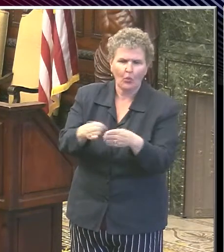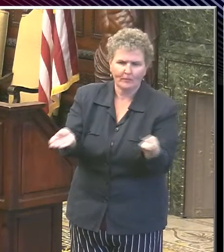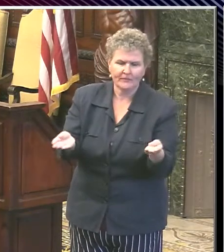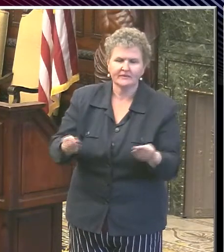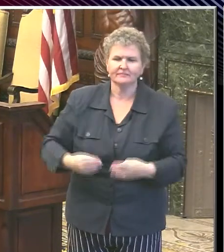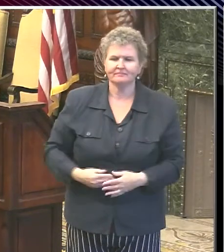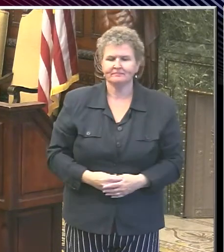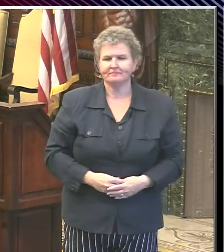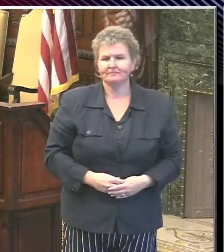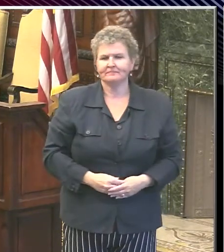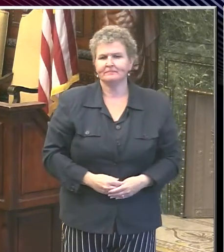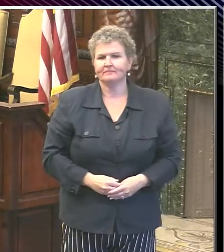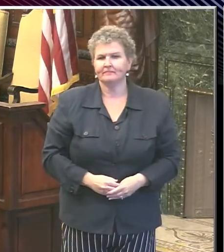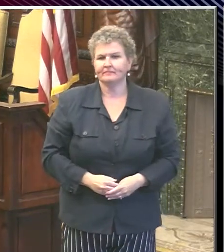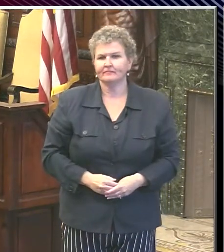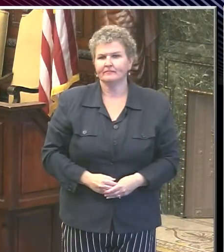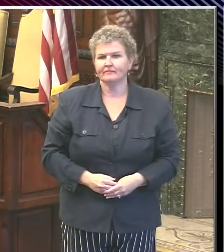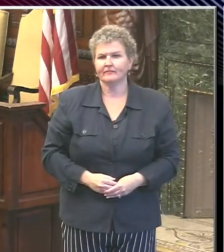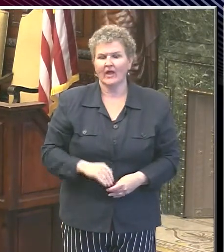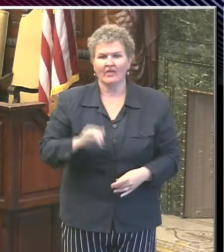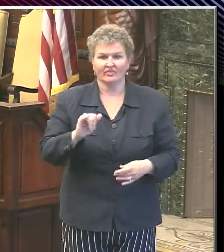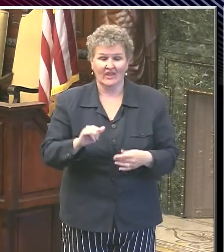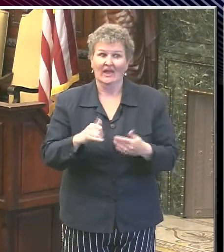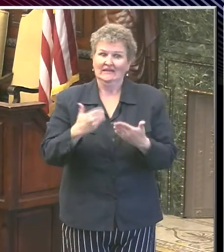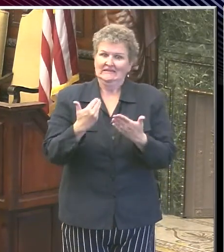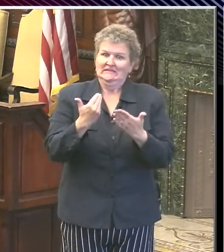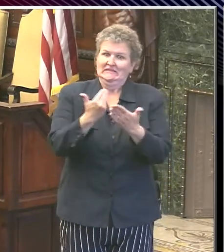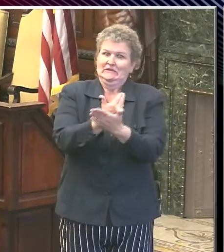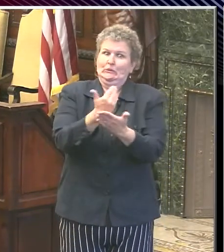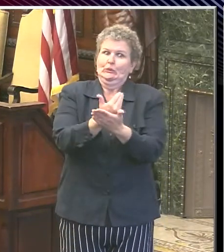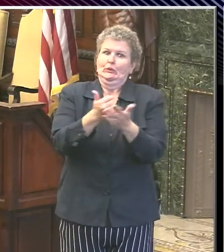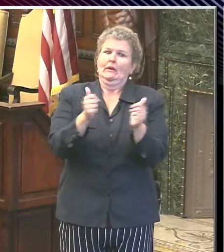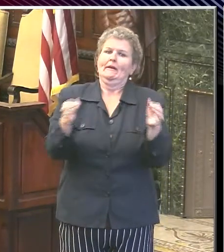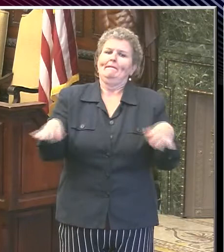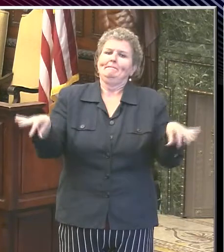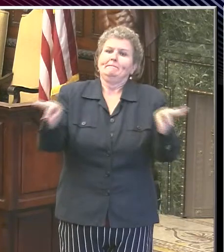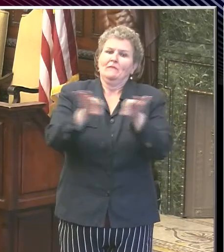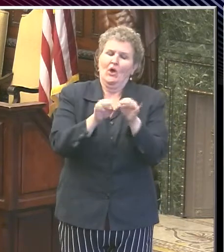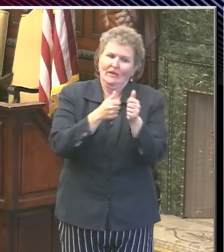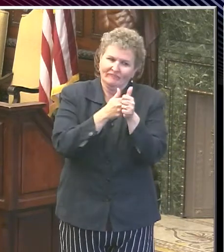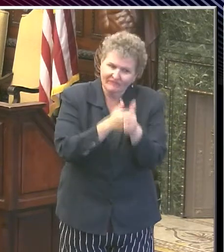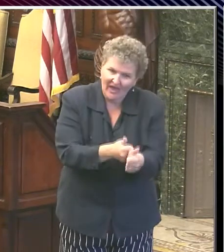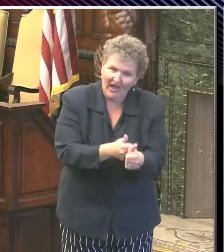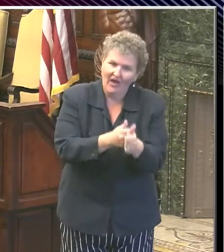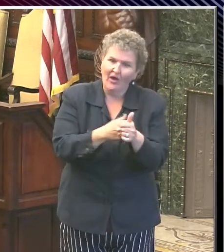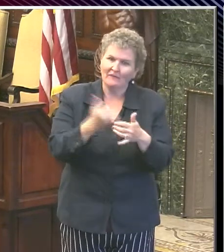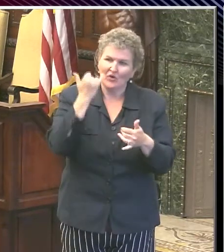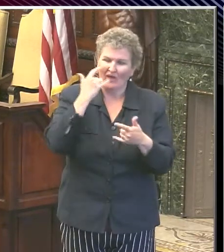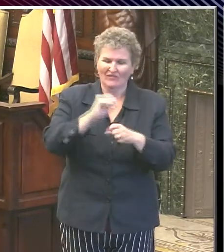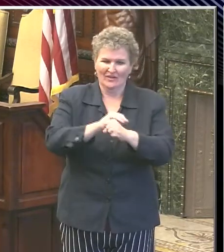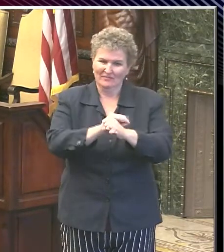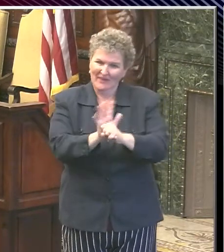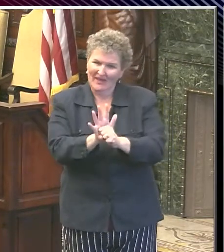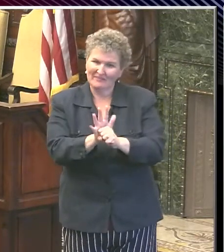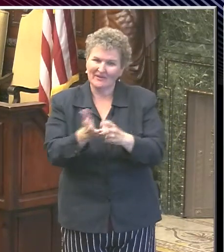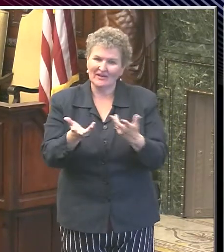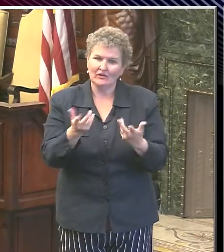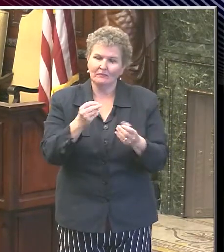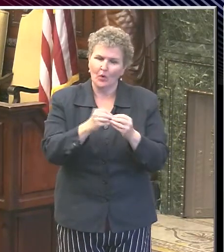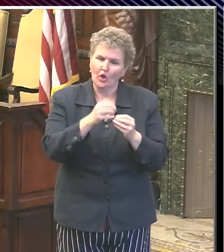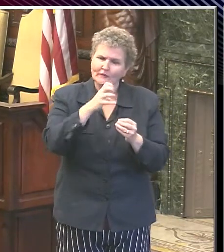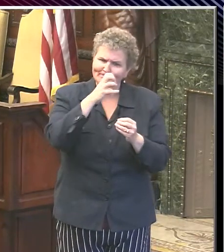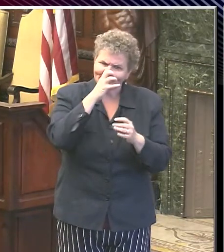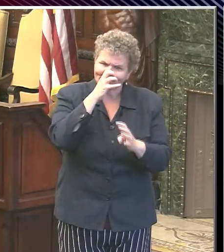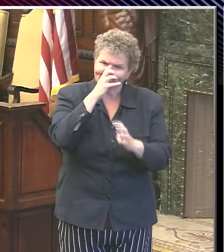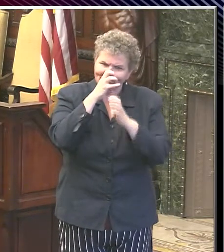any children. So that's new. That's new protocols because of the pandemic. Okay. So that's all now. All